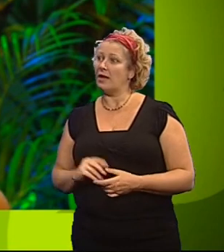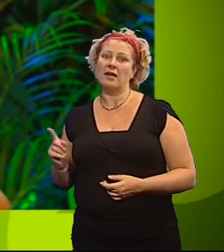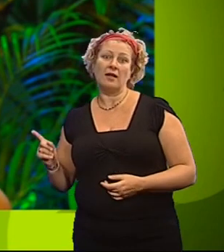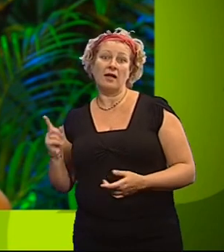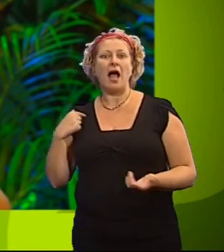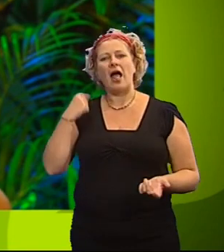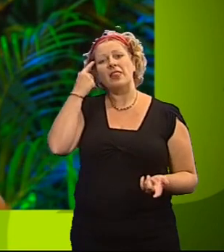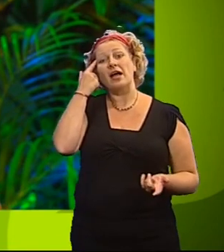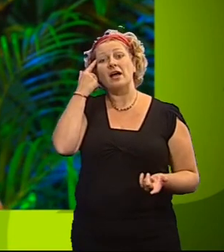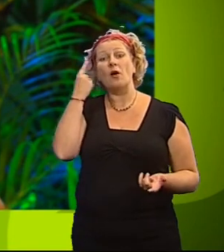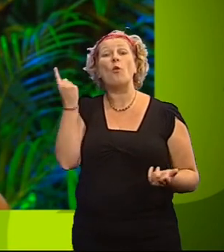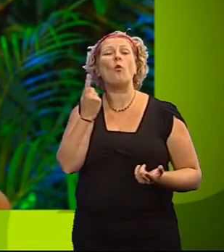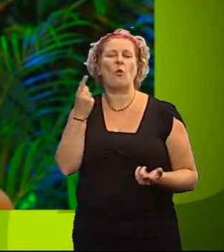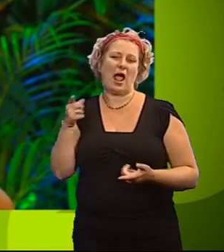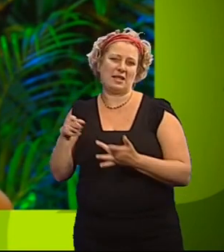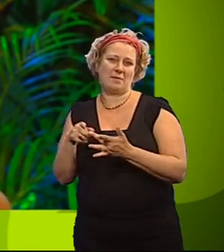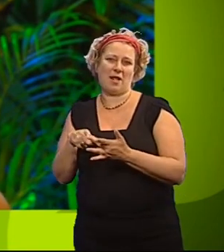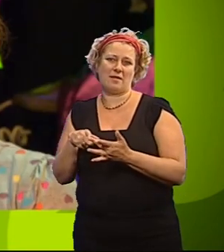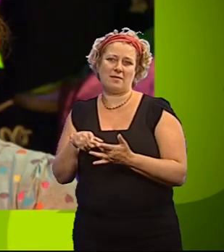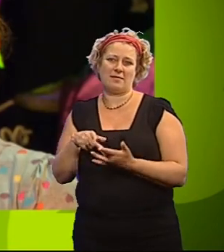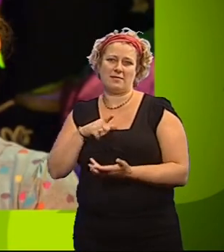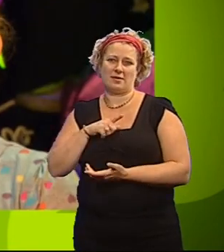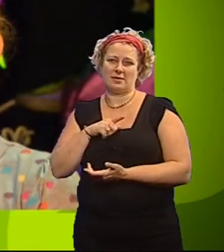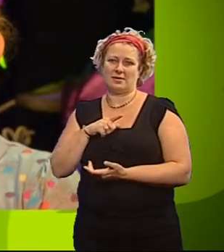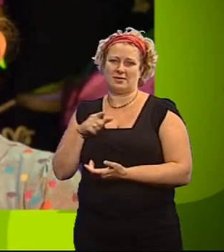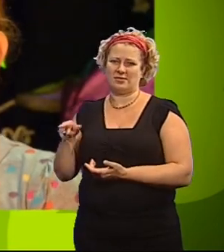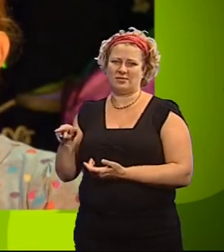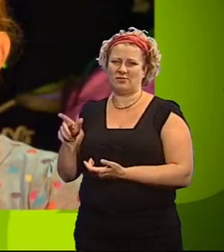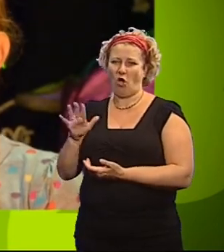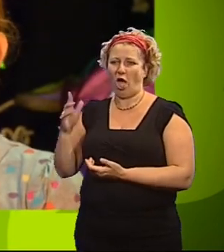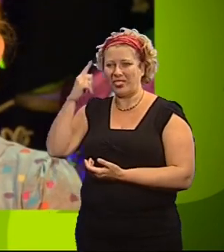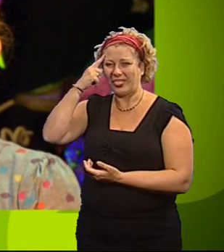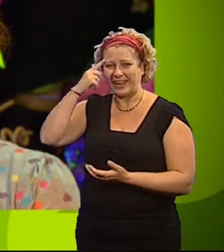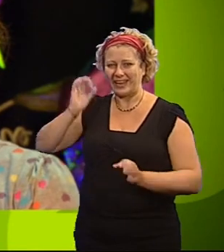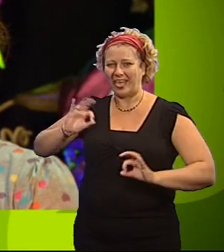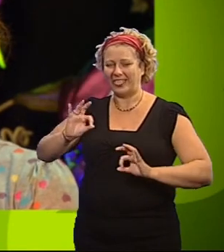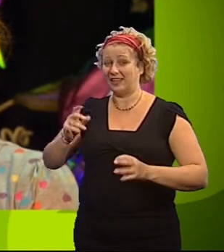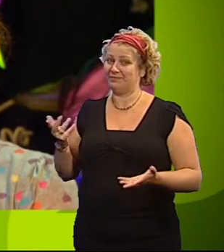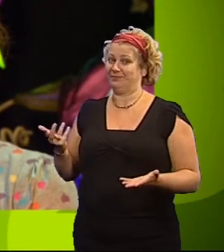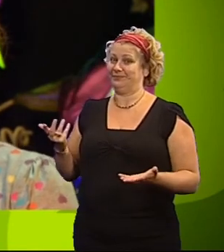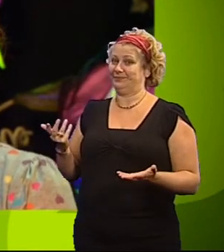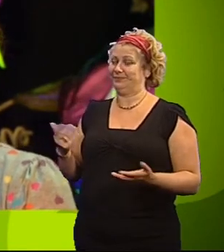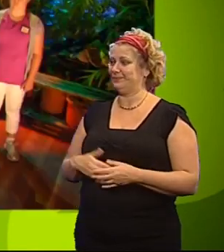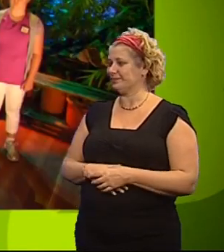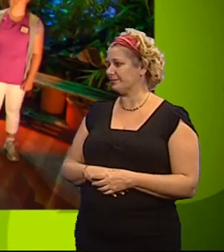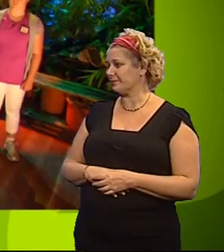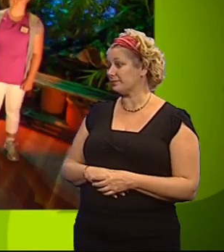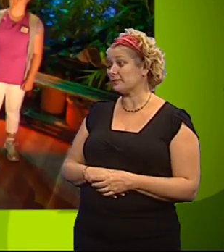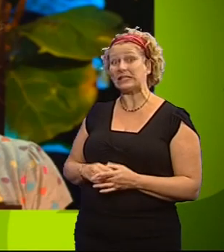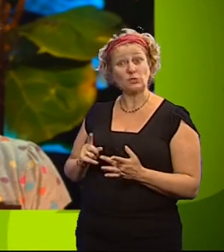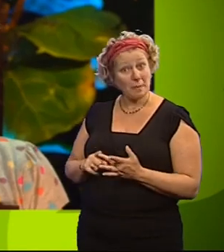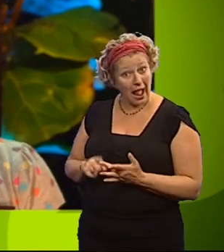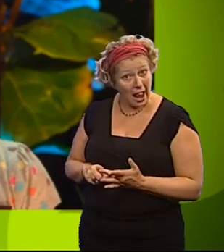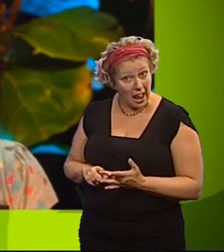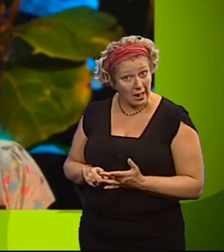I thought that the saboteur was Isabel as well because at times she wasn't really thinking about it. You voted for